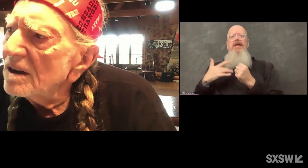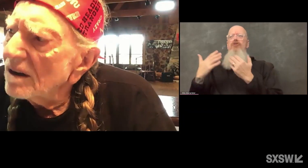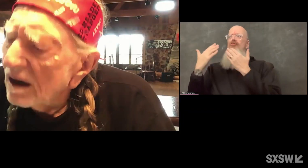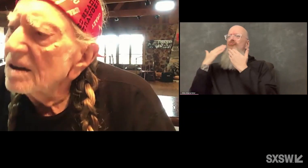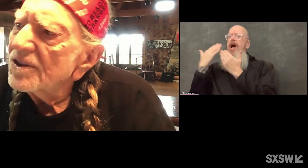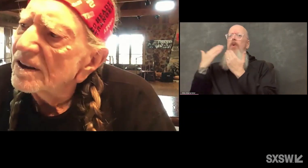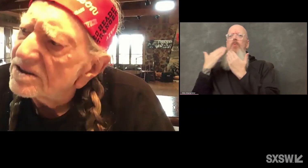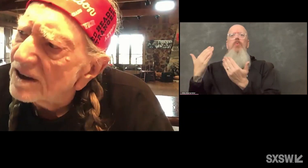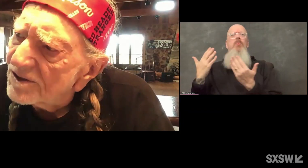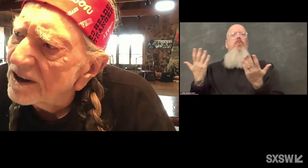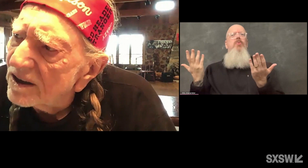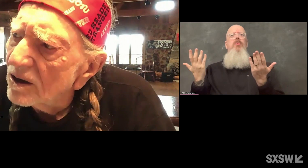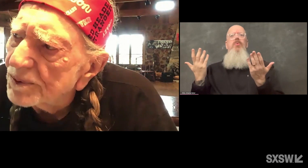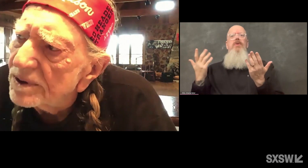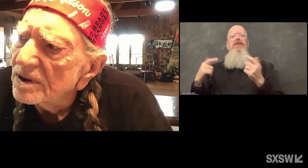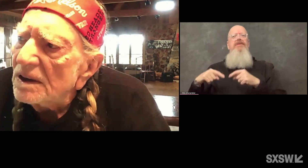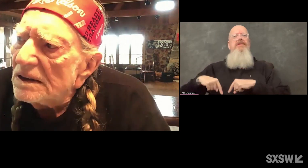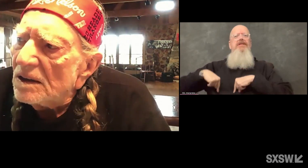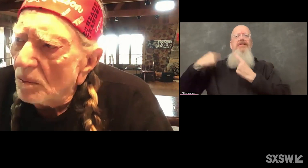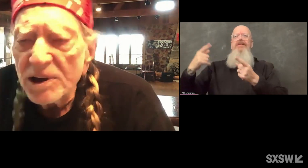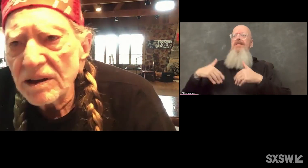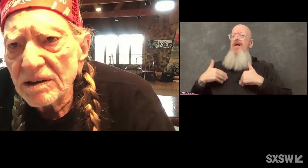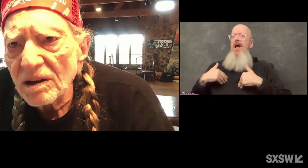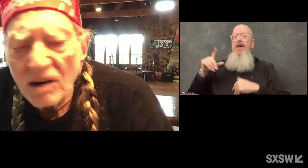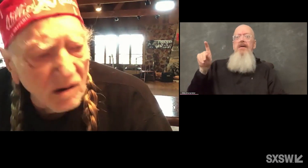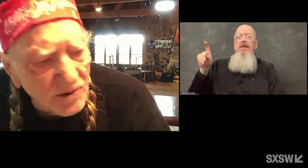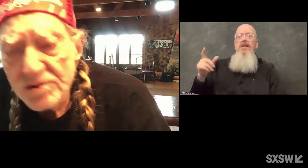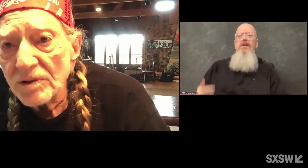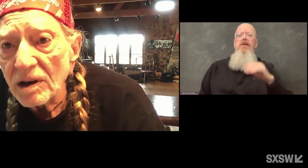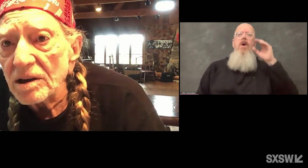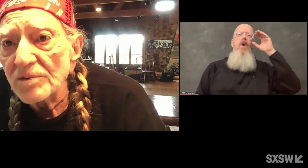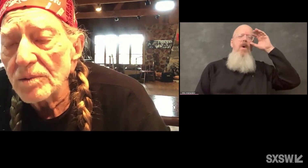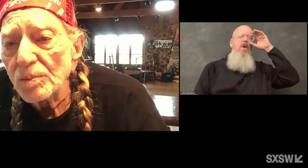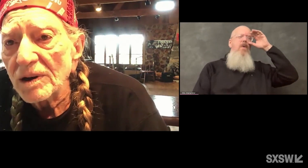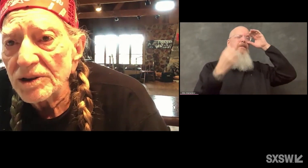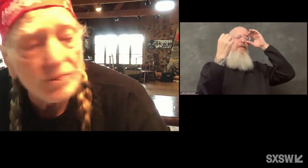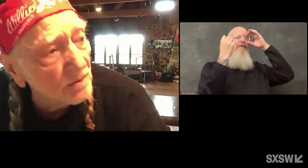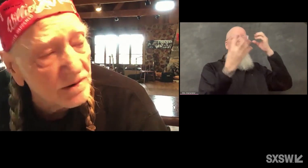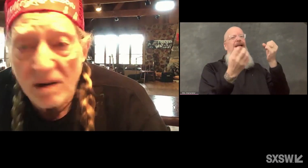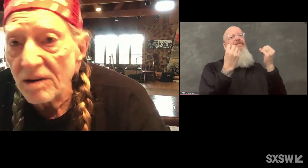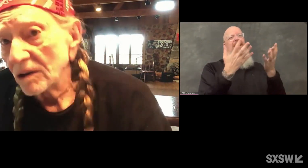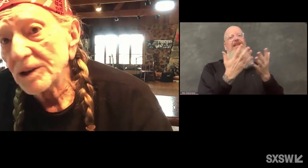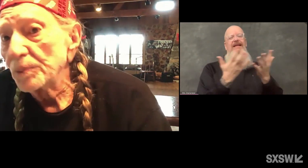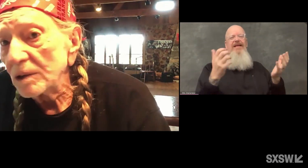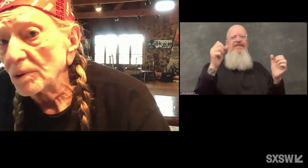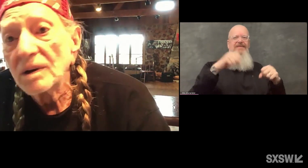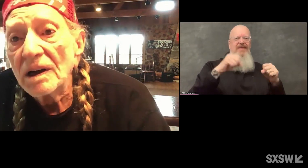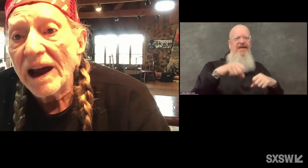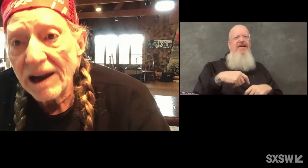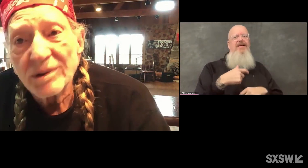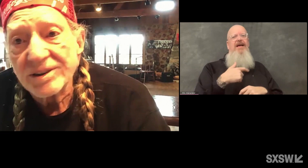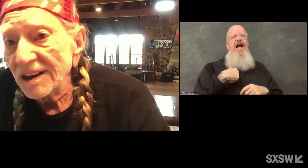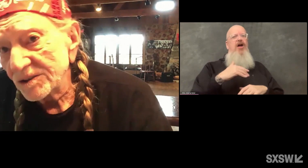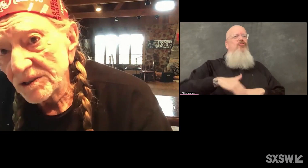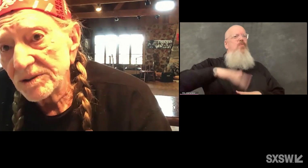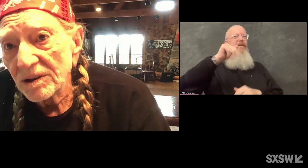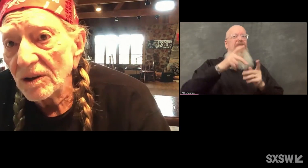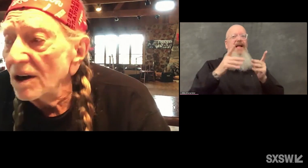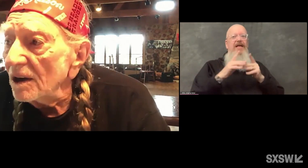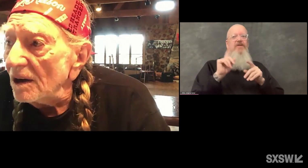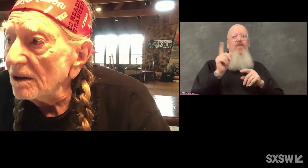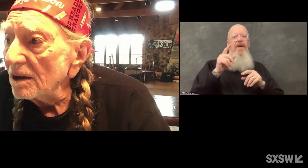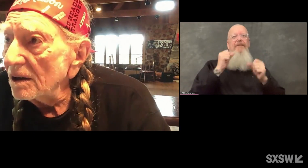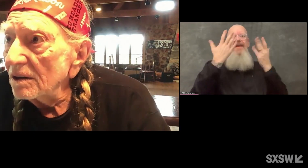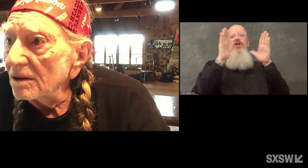Well, yeah. A lot of things, I think, helped me along. First of all, I come from a place where there's a lot of great people, Abbott, Texas,